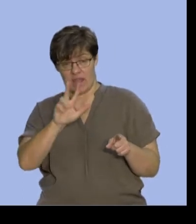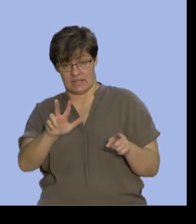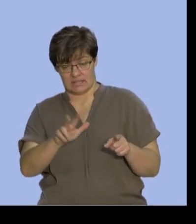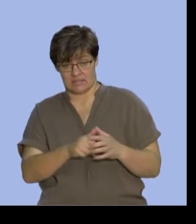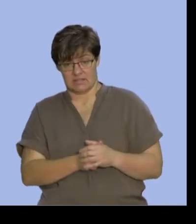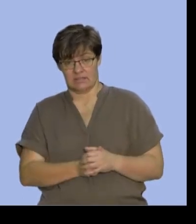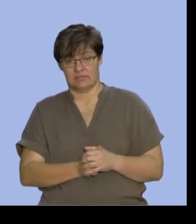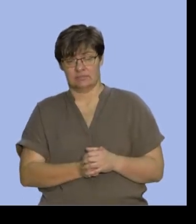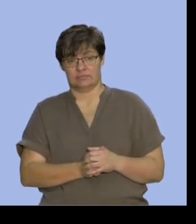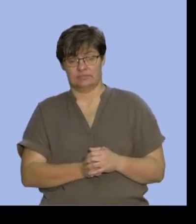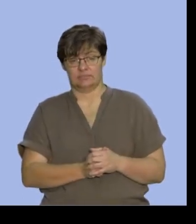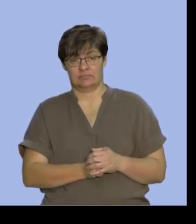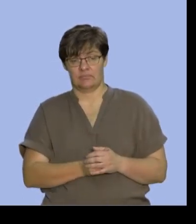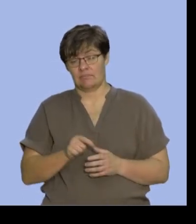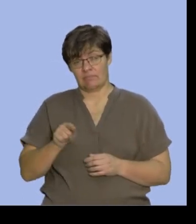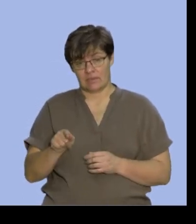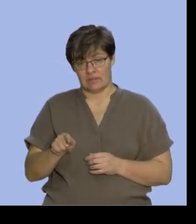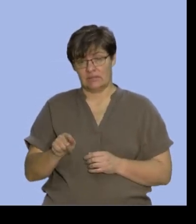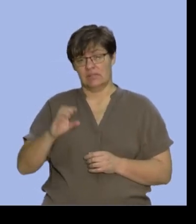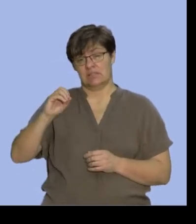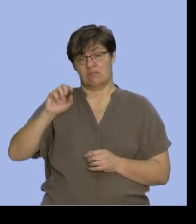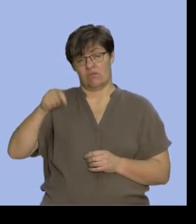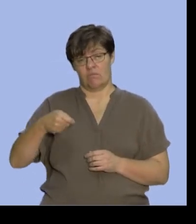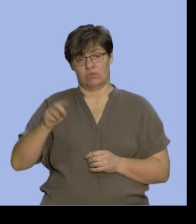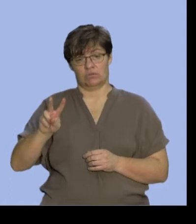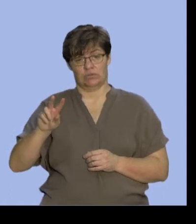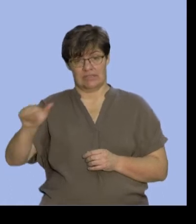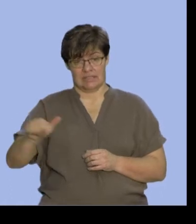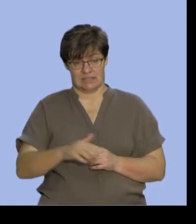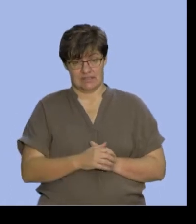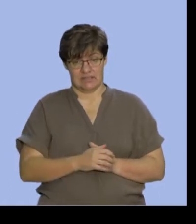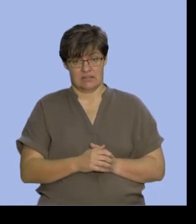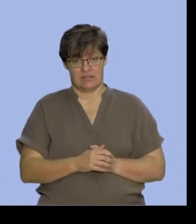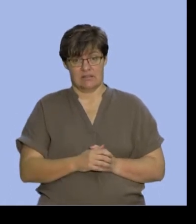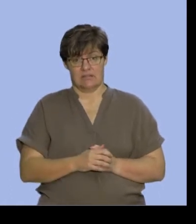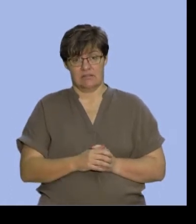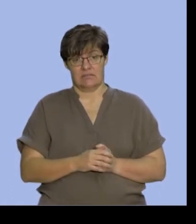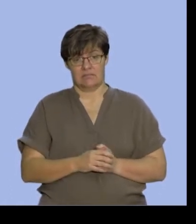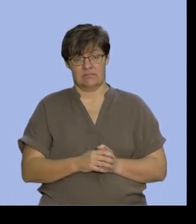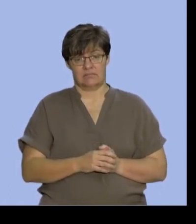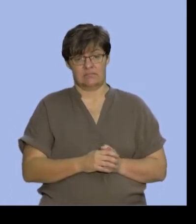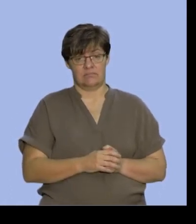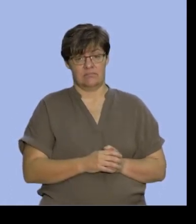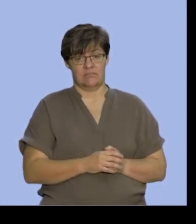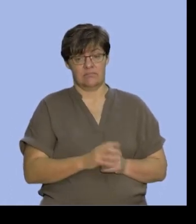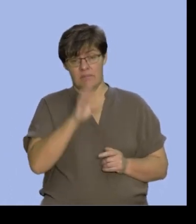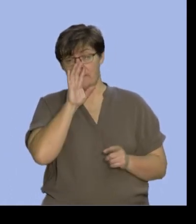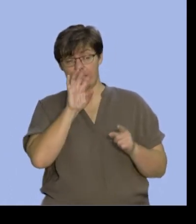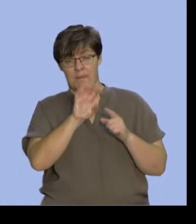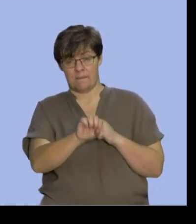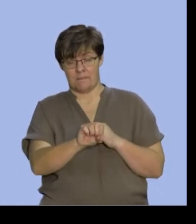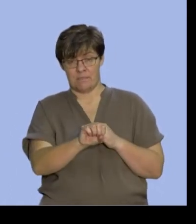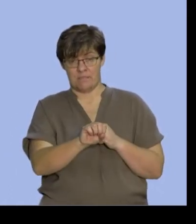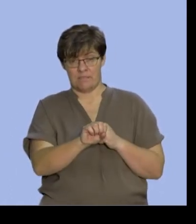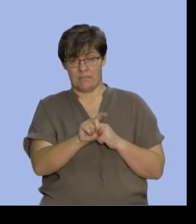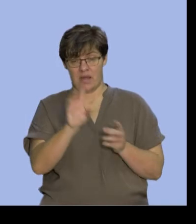and this one was 0,26. So, if I recognize what those all